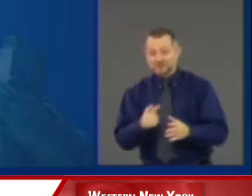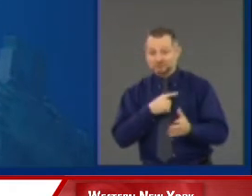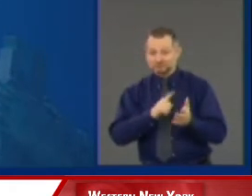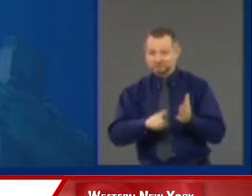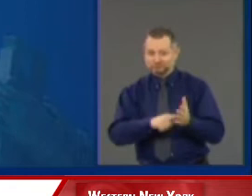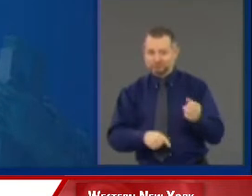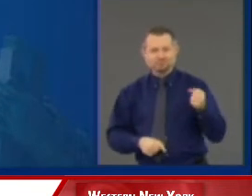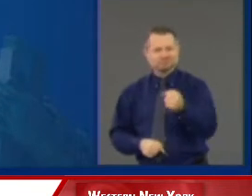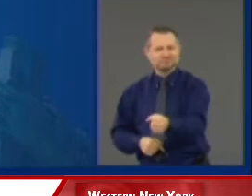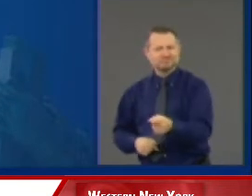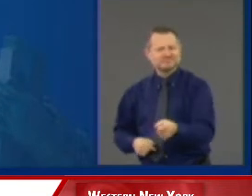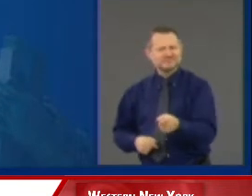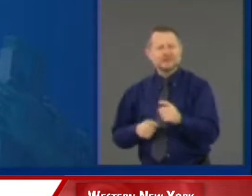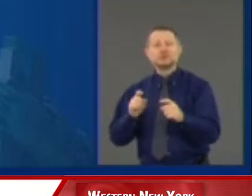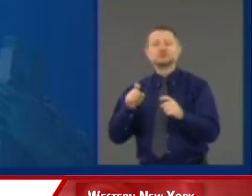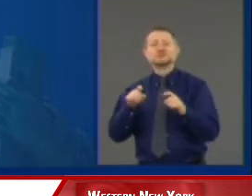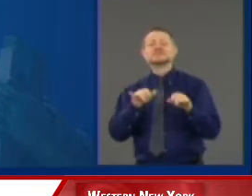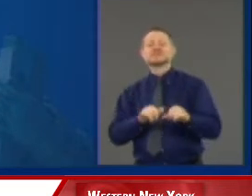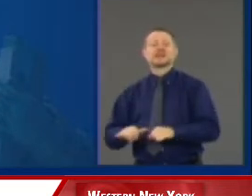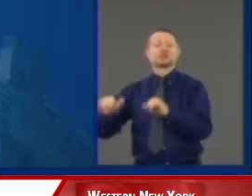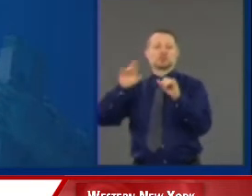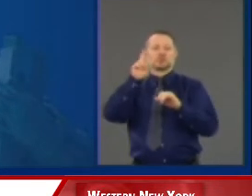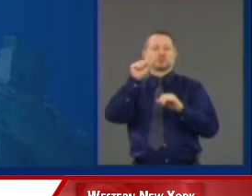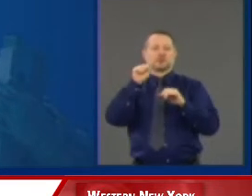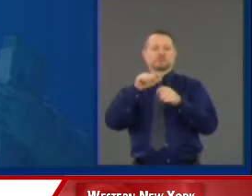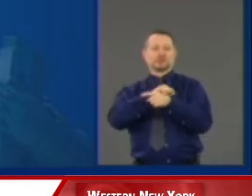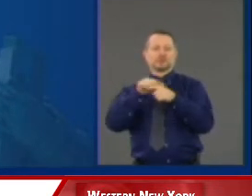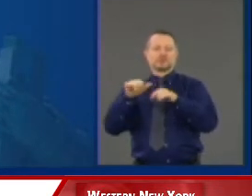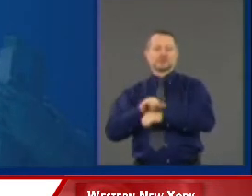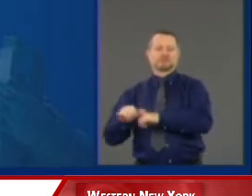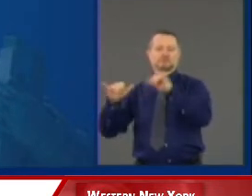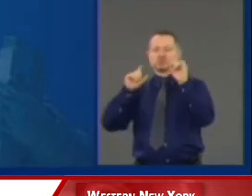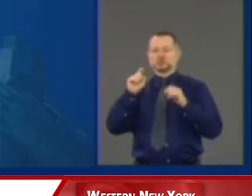It should be the rule. There is no self-policing.